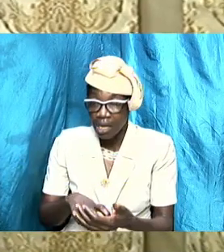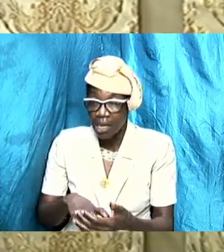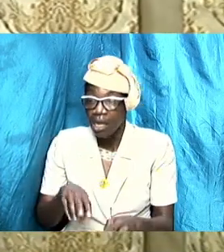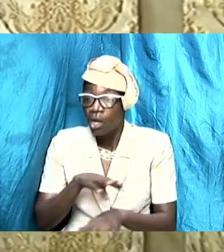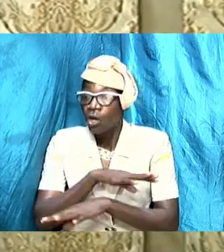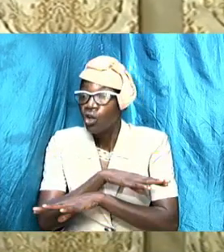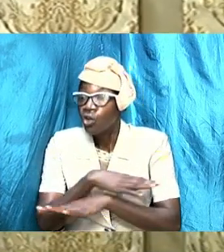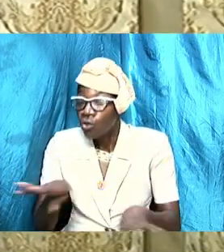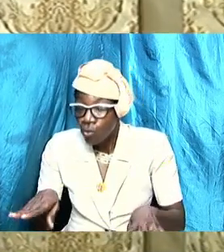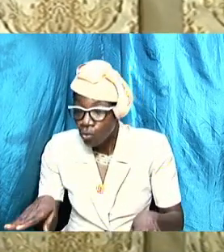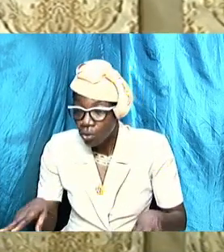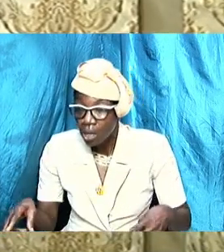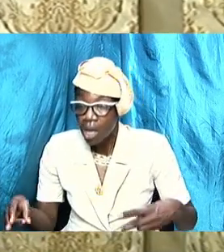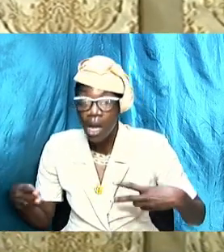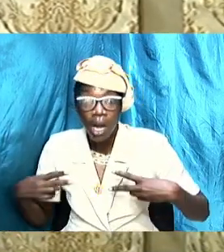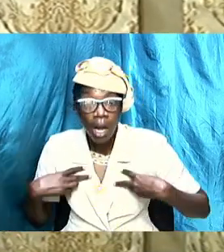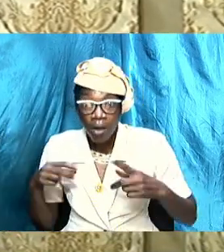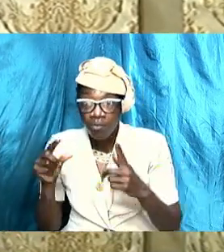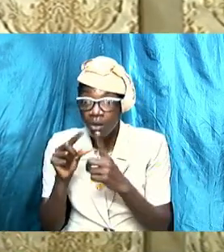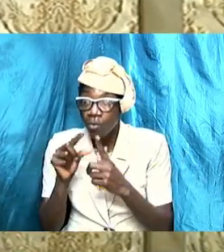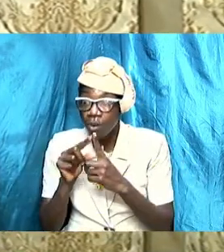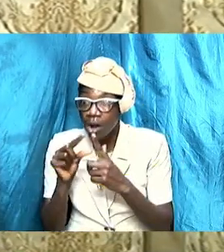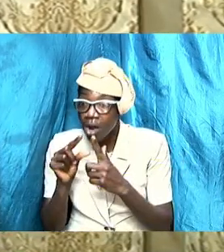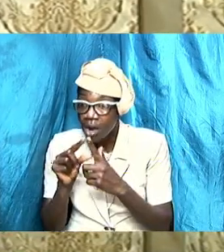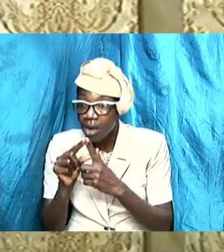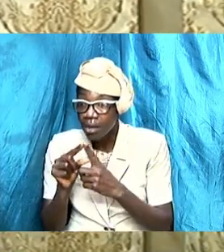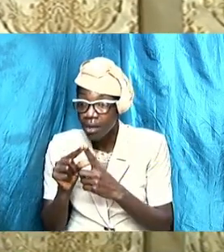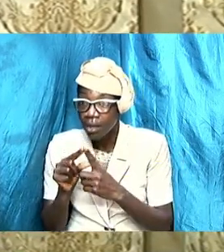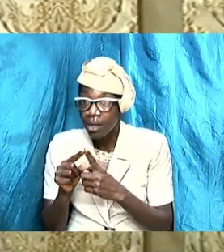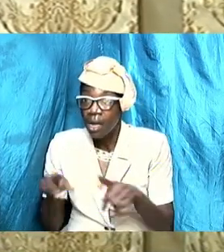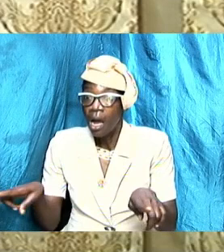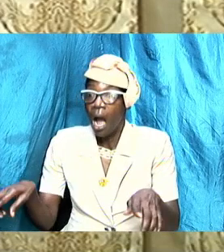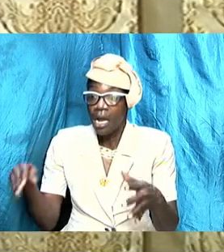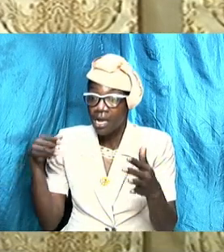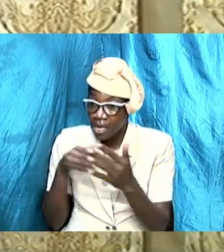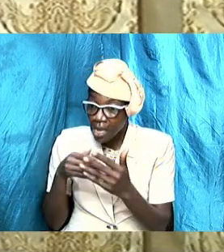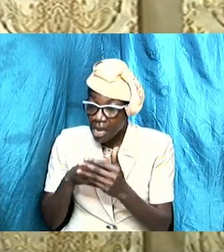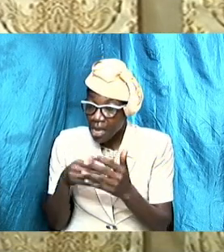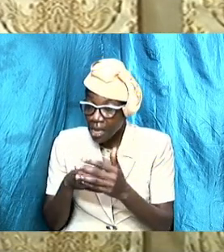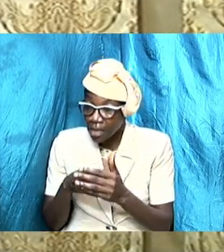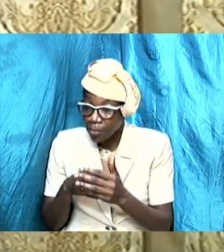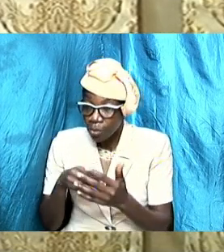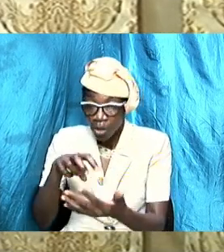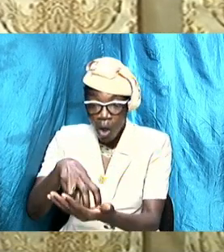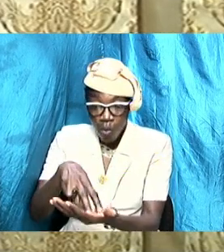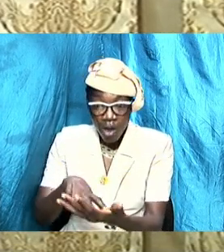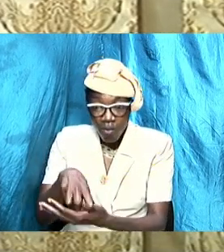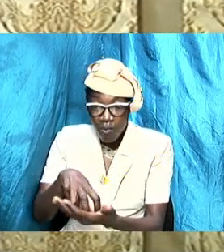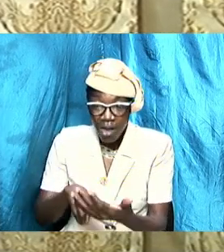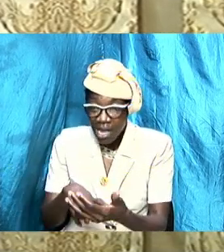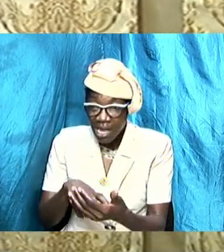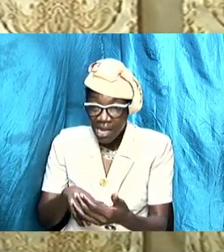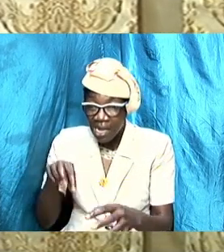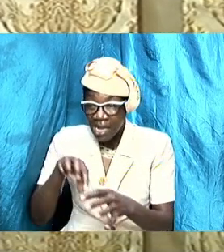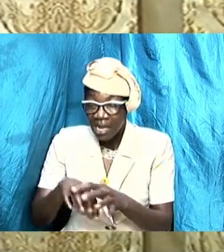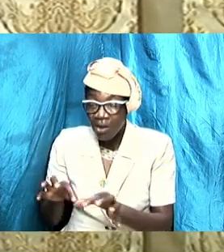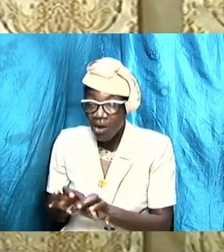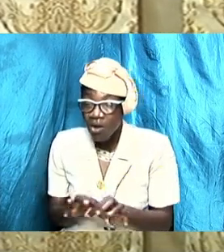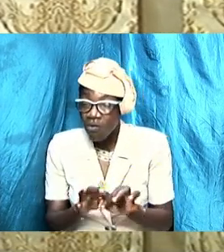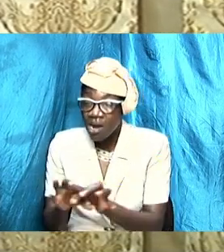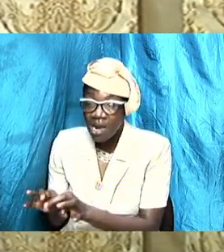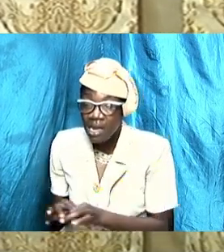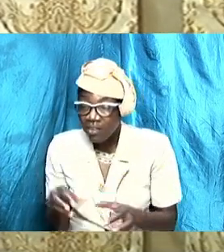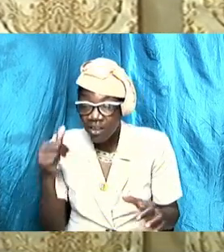are anemic as it relates to our relationship, husbands with wives, wives with husbands.